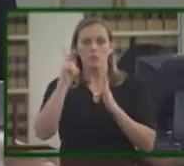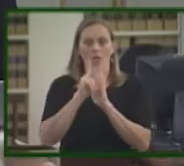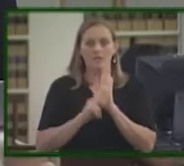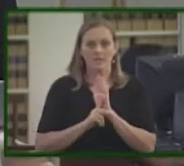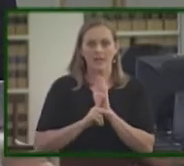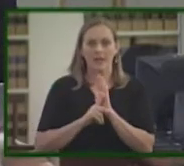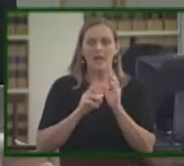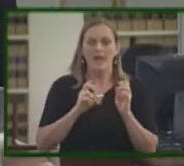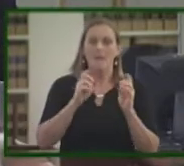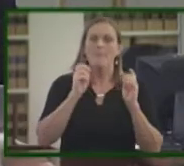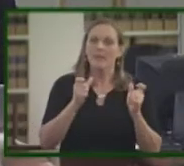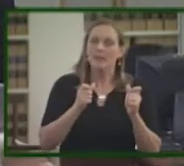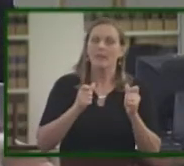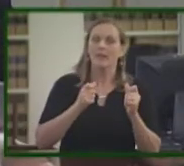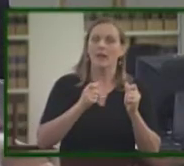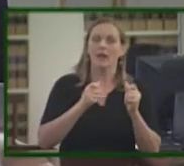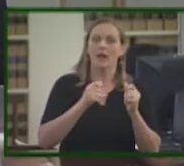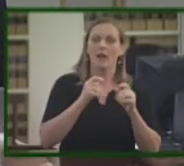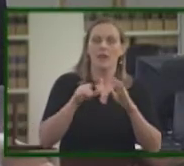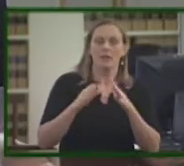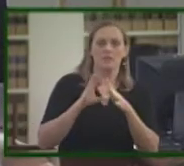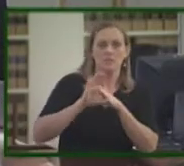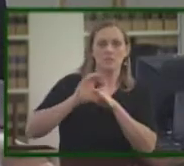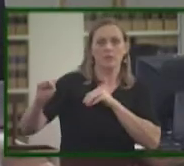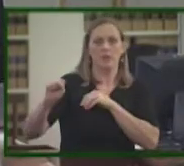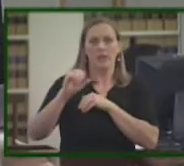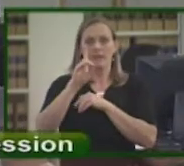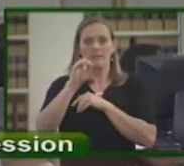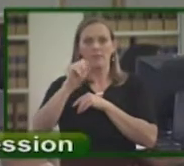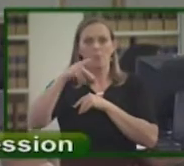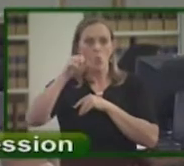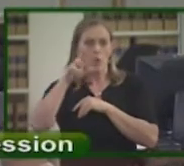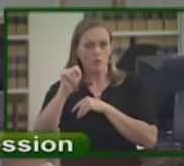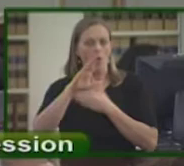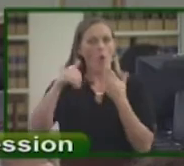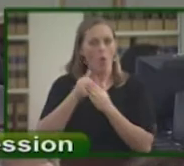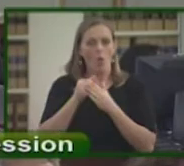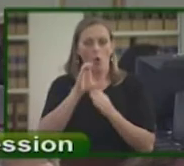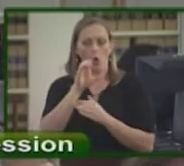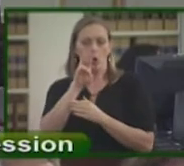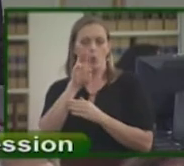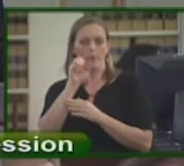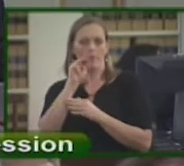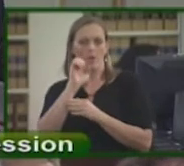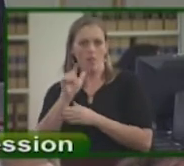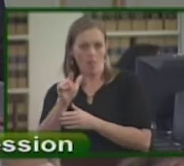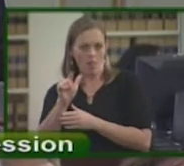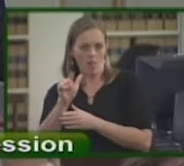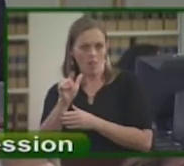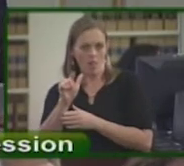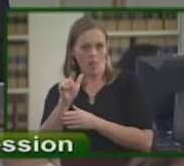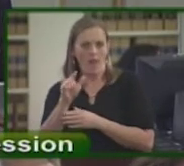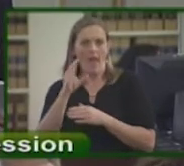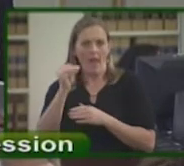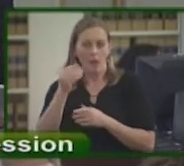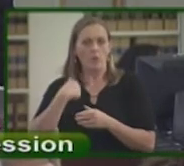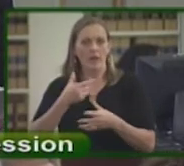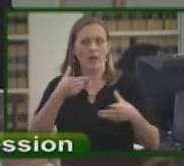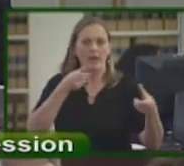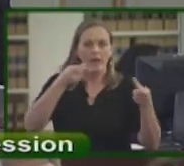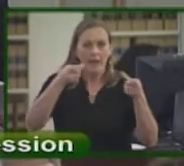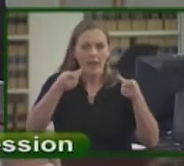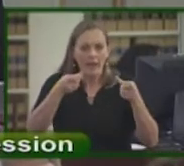seek to deport all criminal, criminal illegal immigrants. And once we have regained control over the flow of